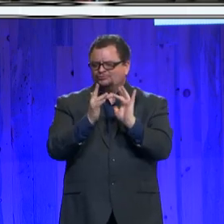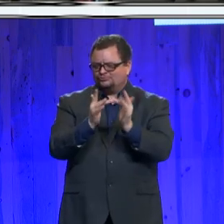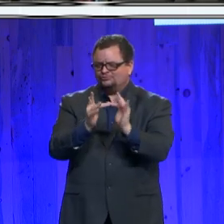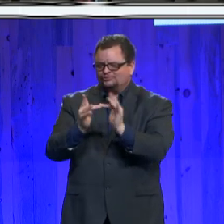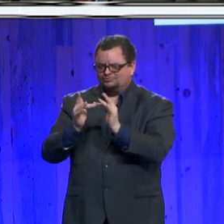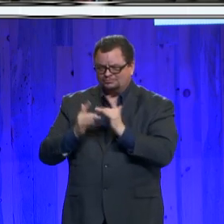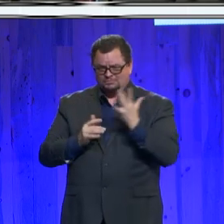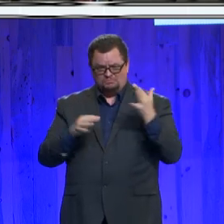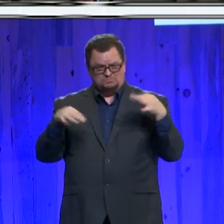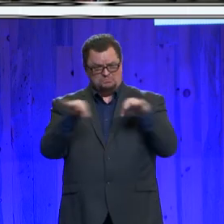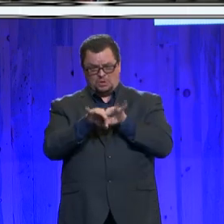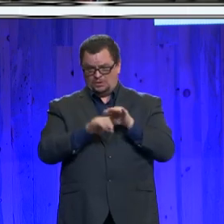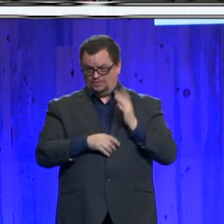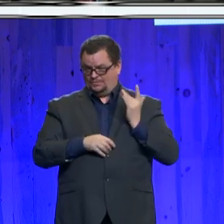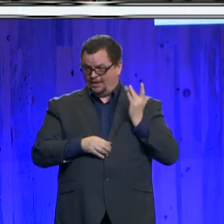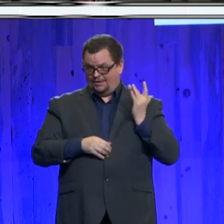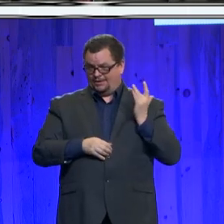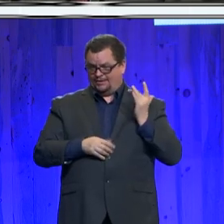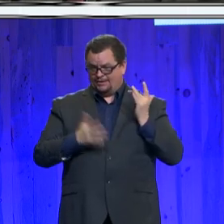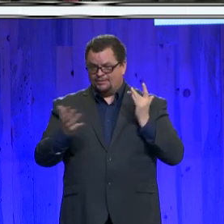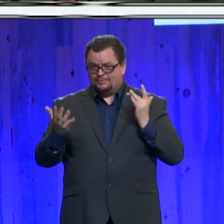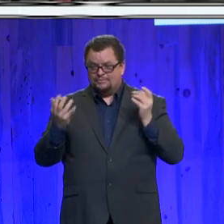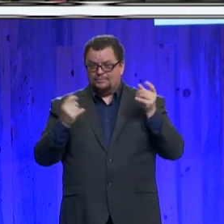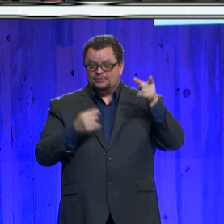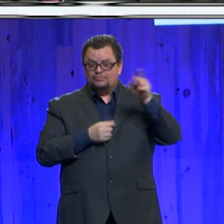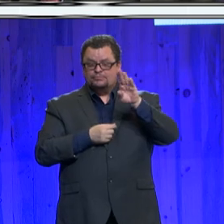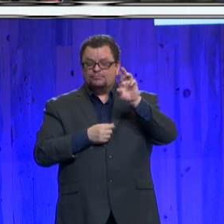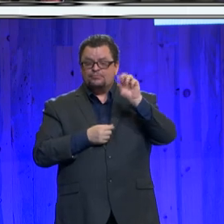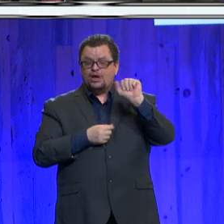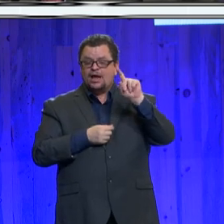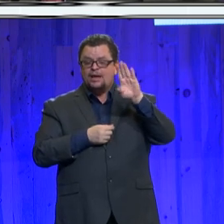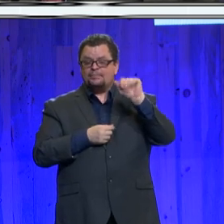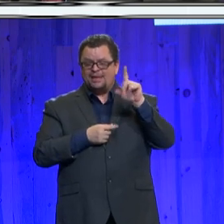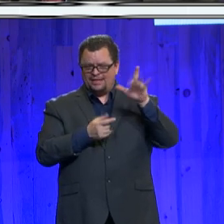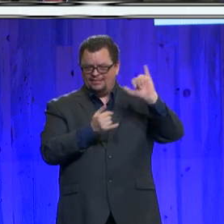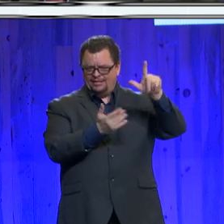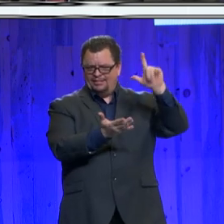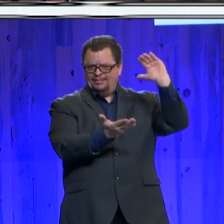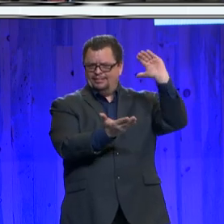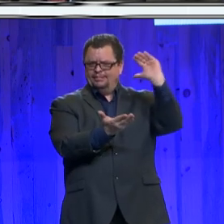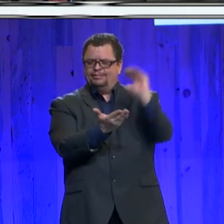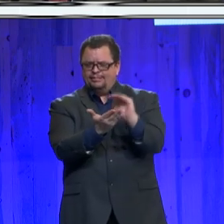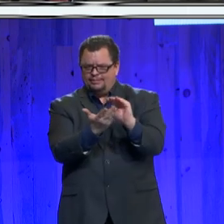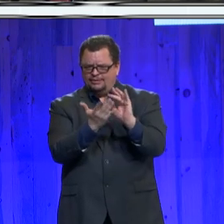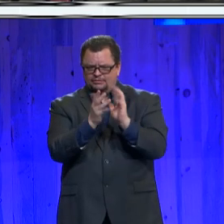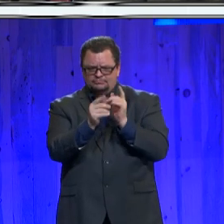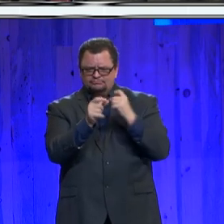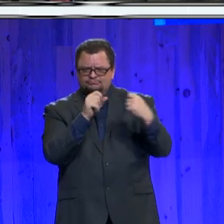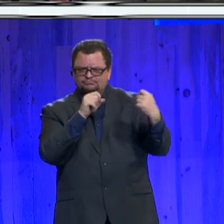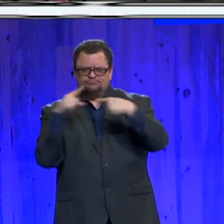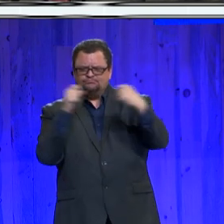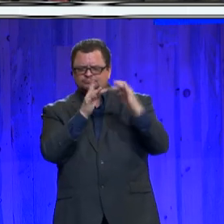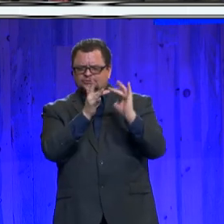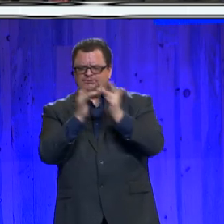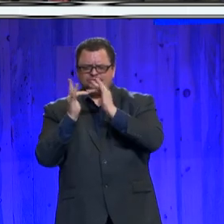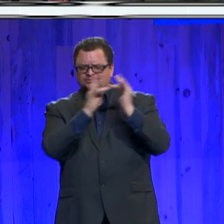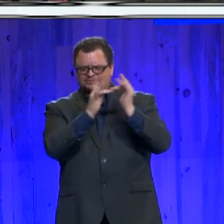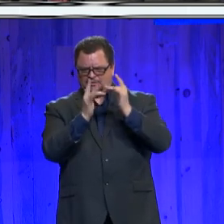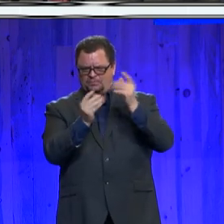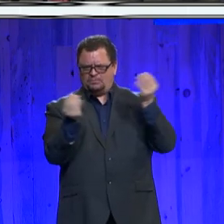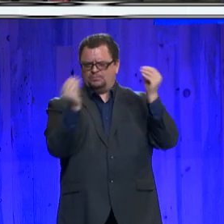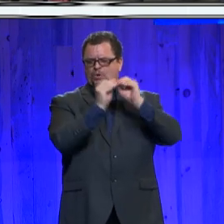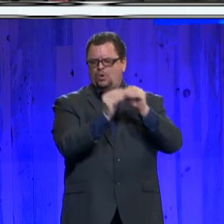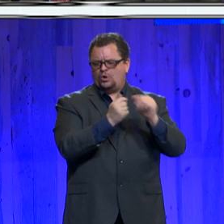Because broadband is a way to reduce both COVID risk and road congestion. And also, none of our children